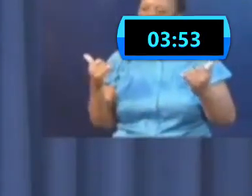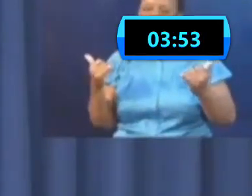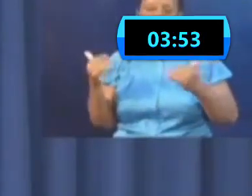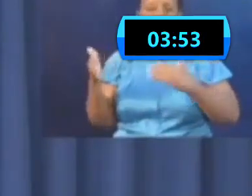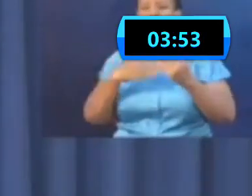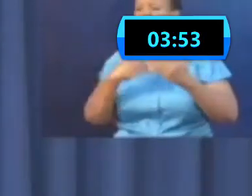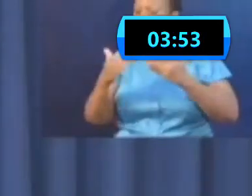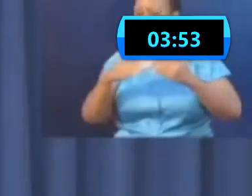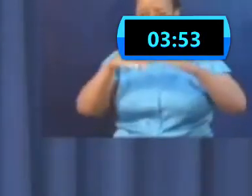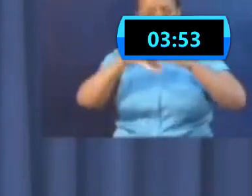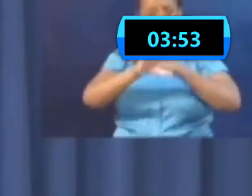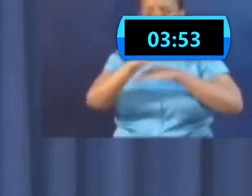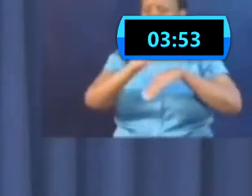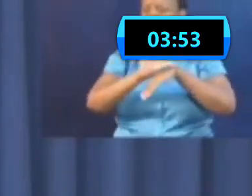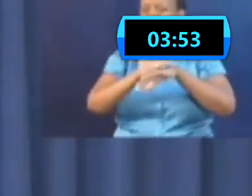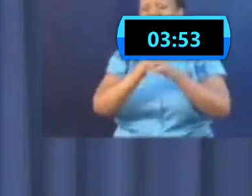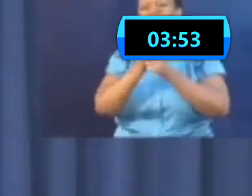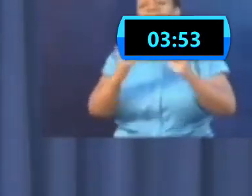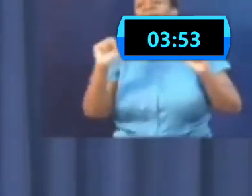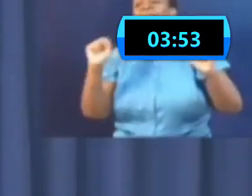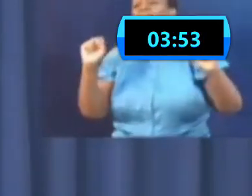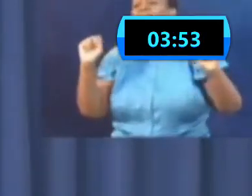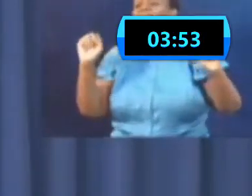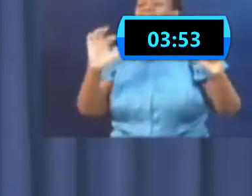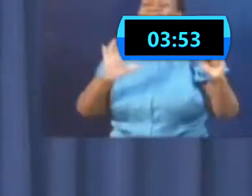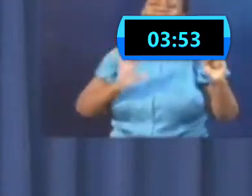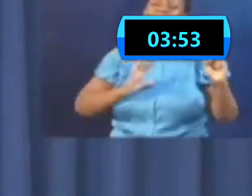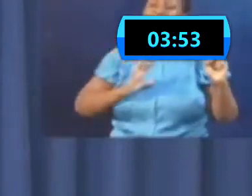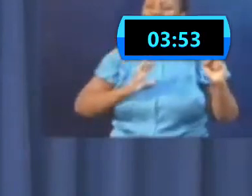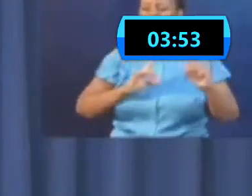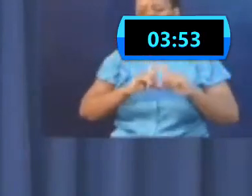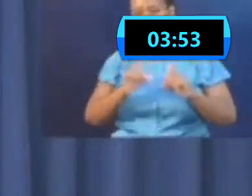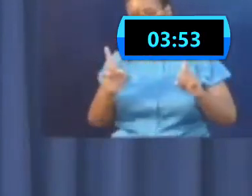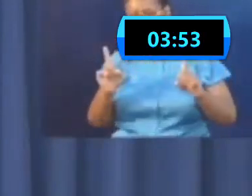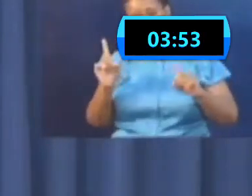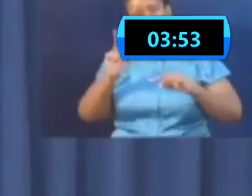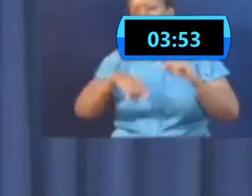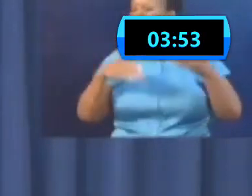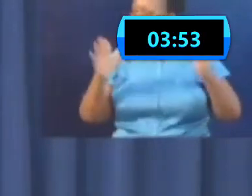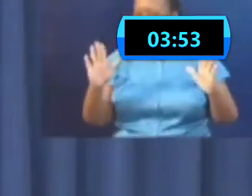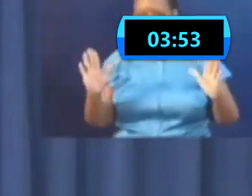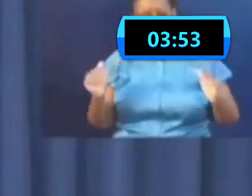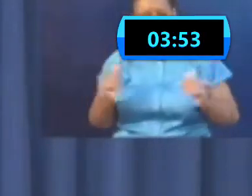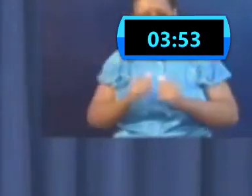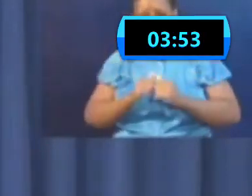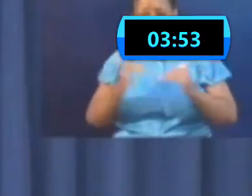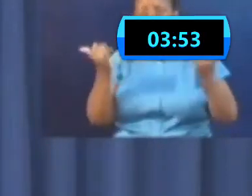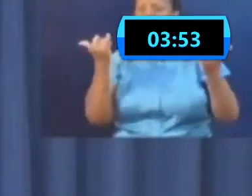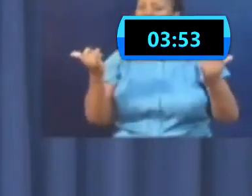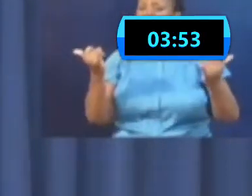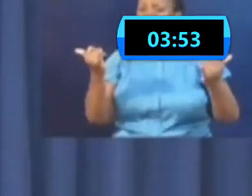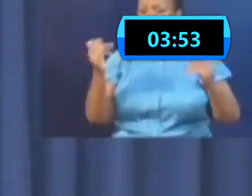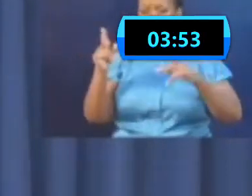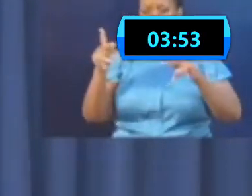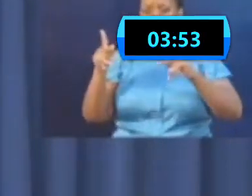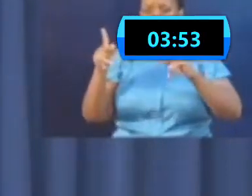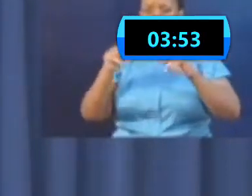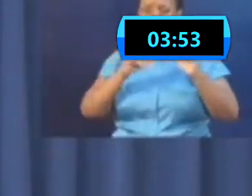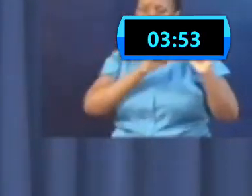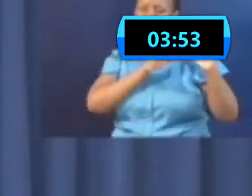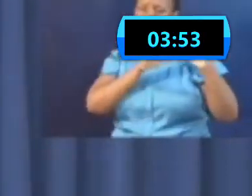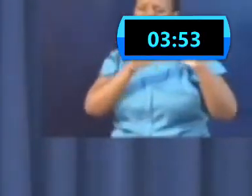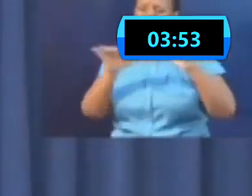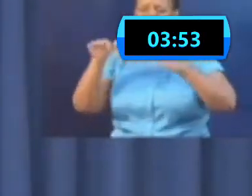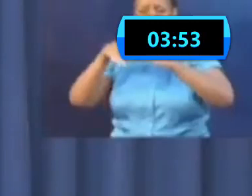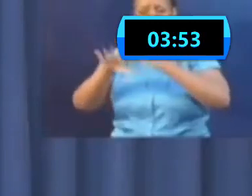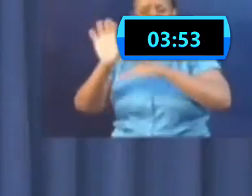don't come because when you gather there, the virus can be spread from one person to another. That is why, that's the only reason why